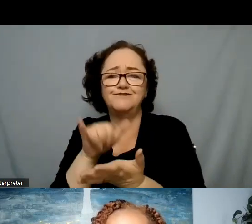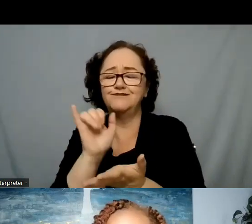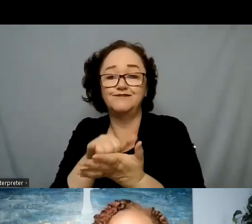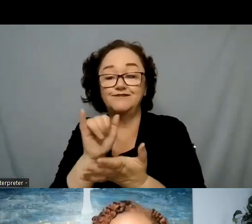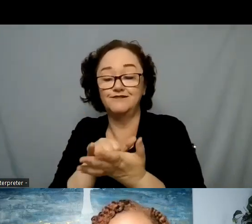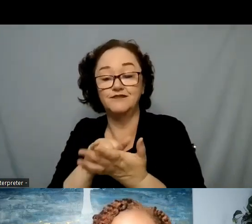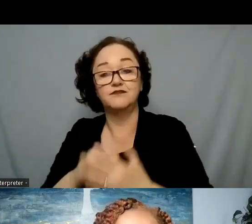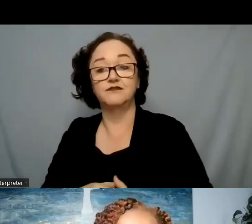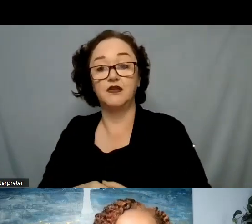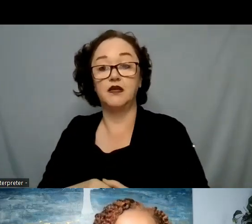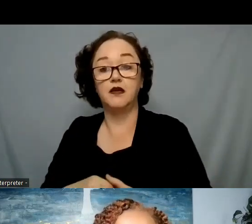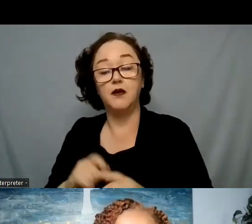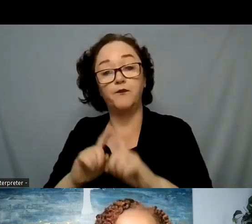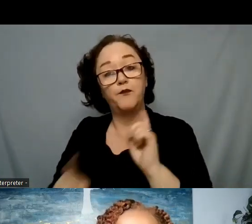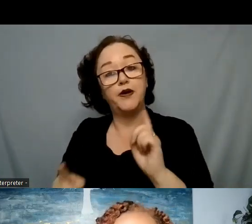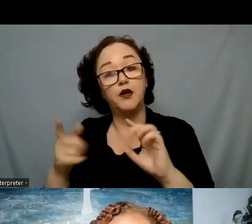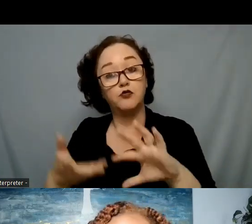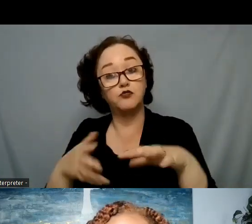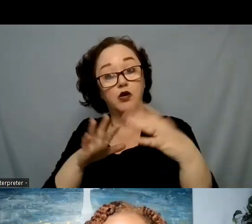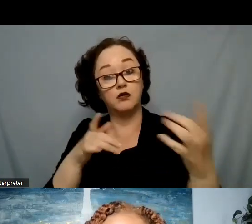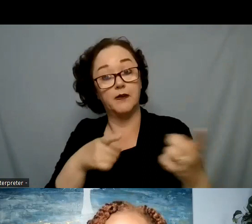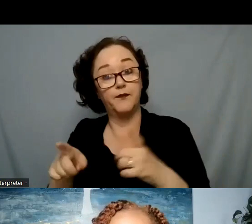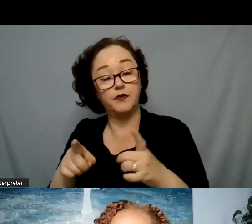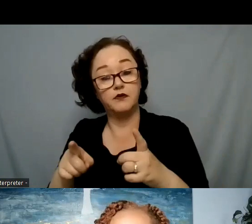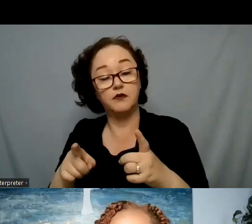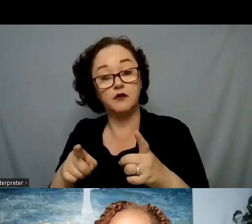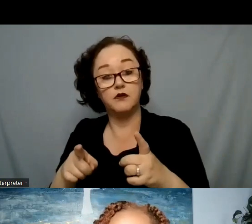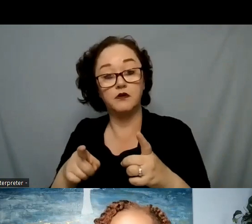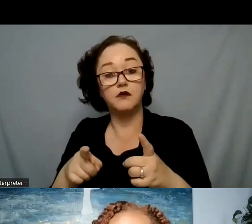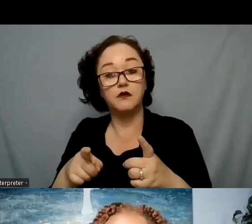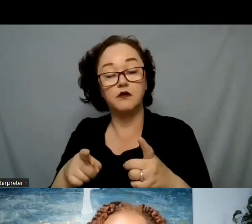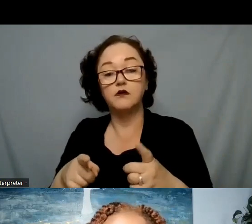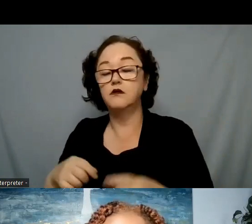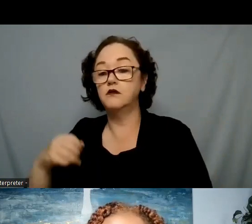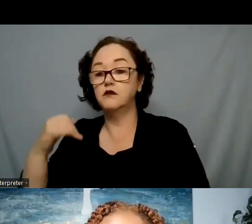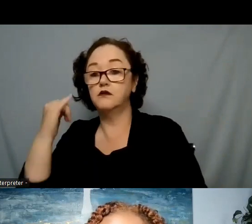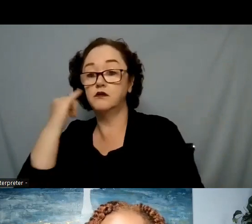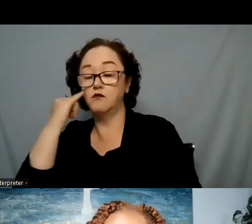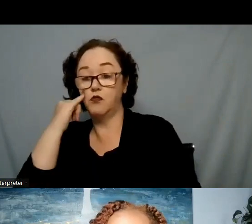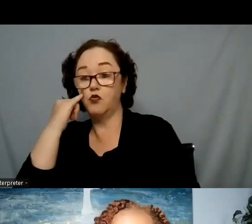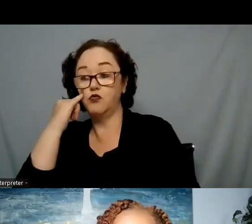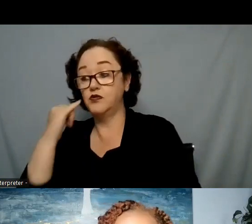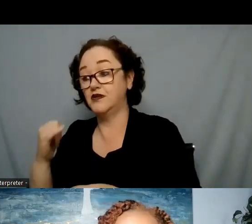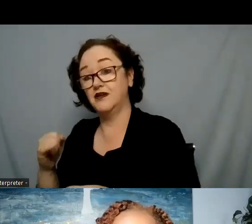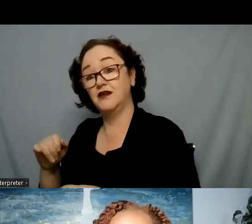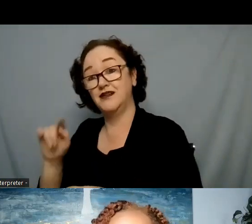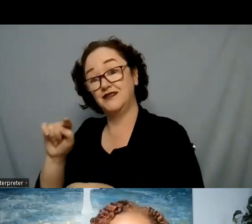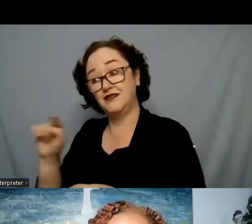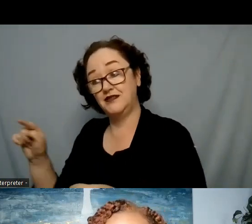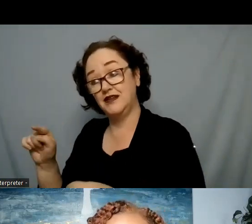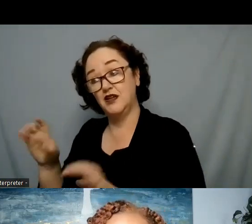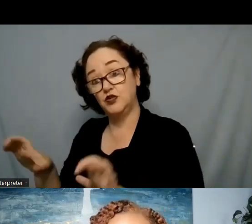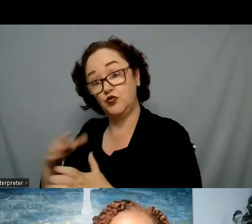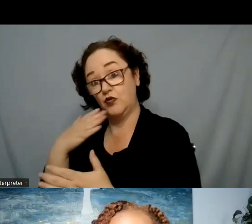individuals that have academic achievement and are doing well in school that that can be a